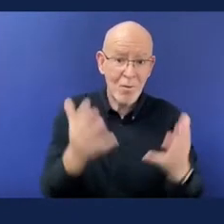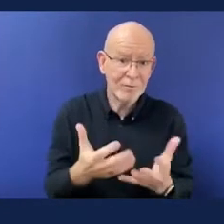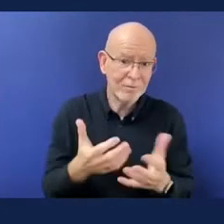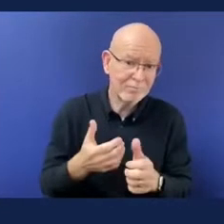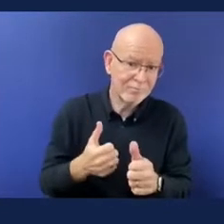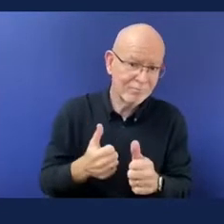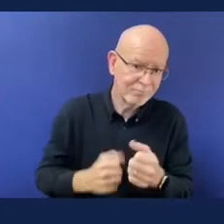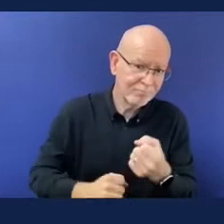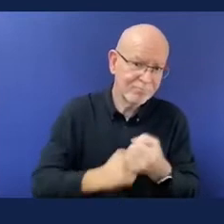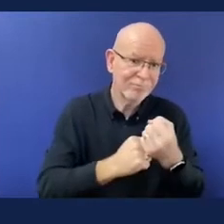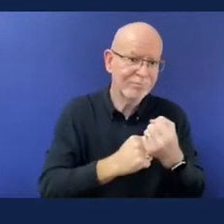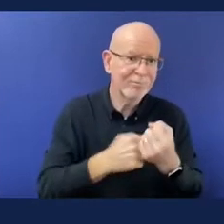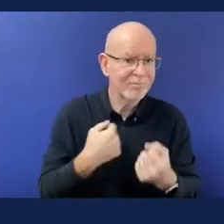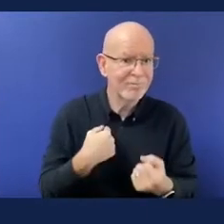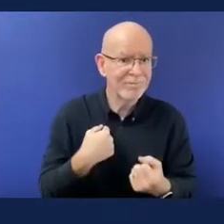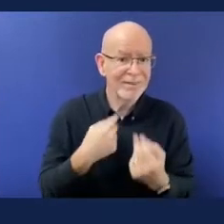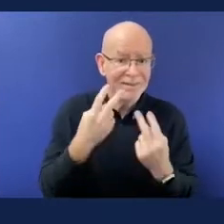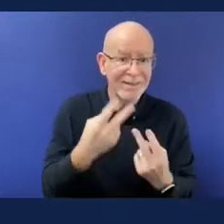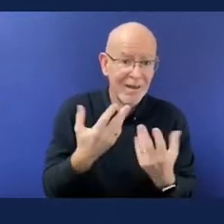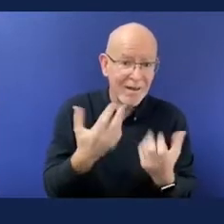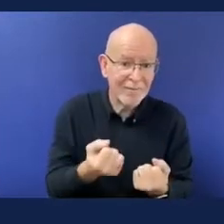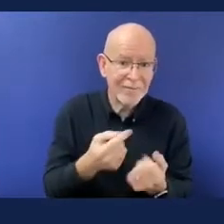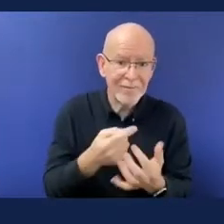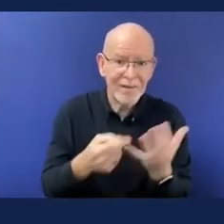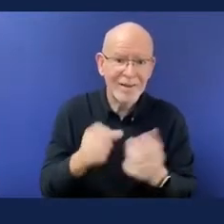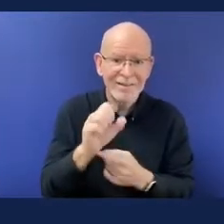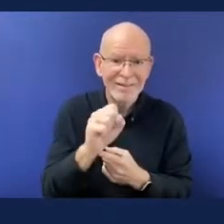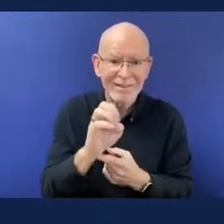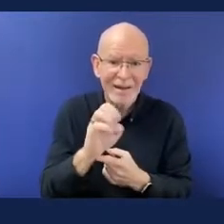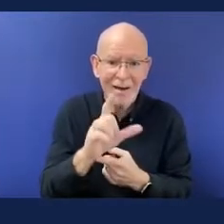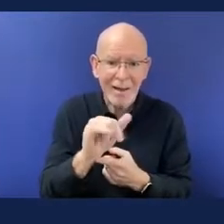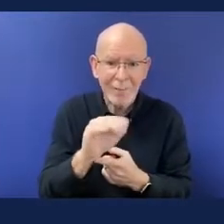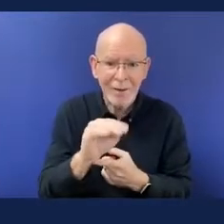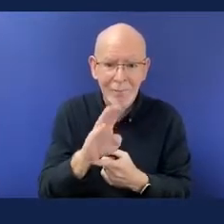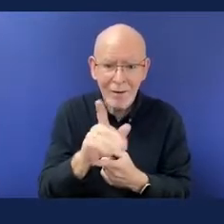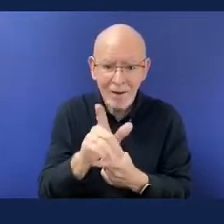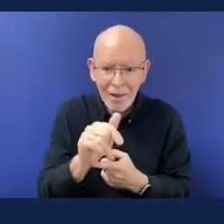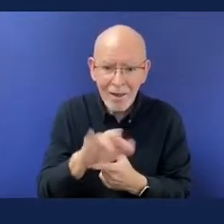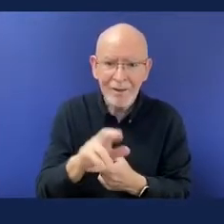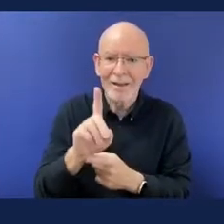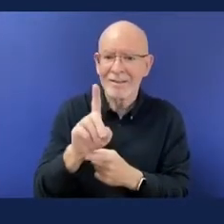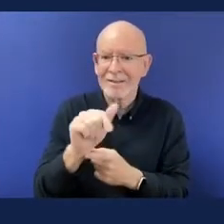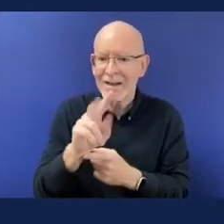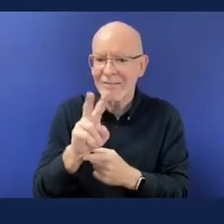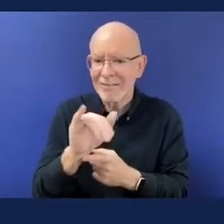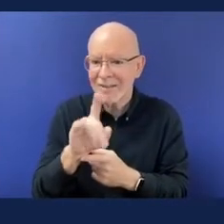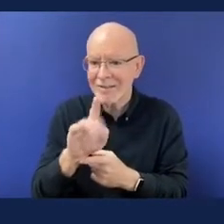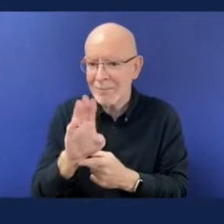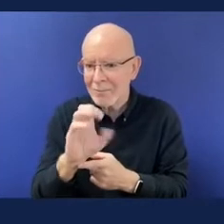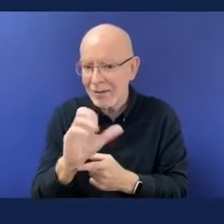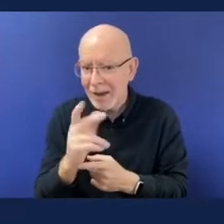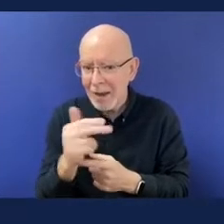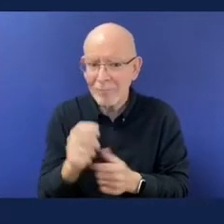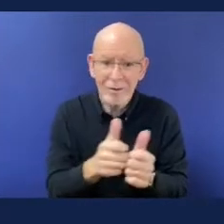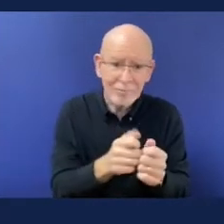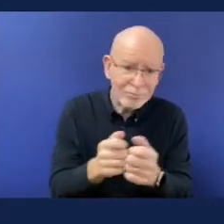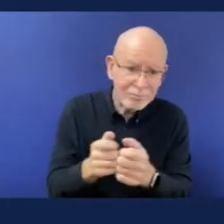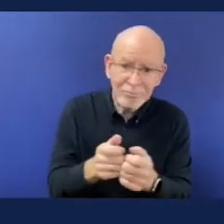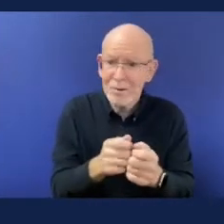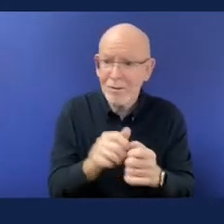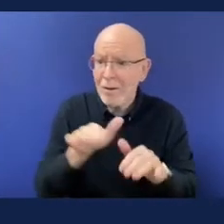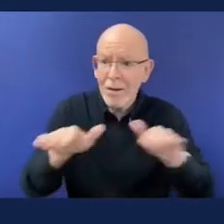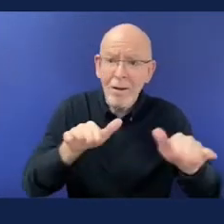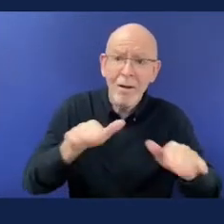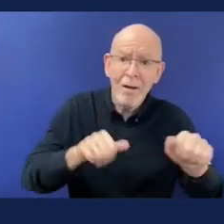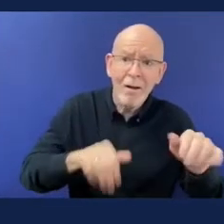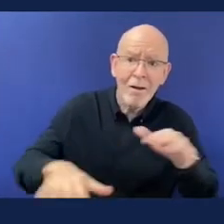and then we also work with our sponsors so the collaboration didn't just stop at um ngos and other disability partners we worked with intel to